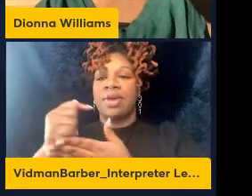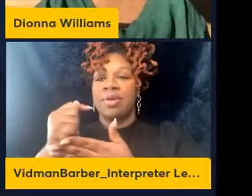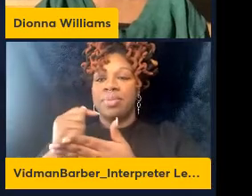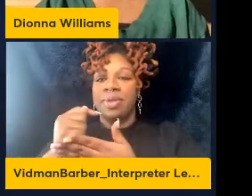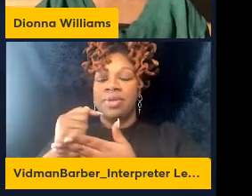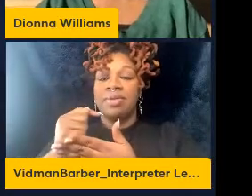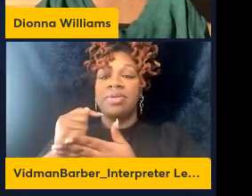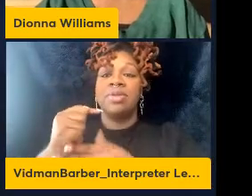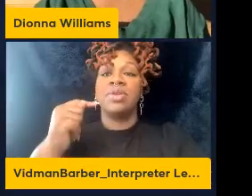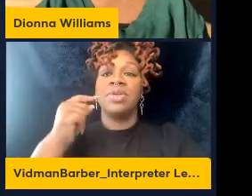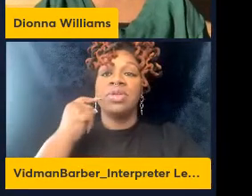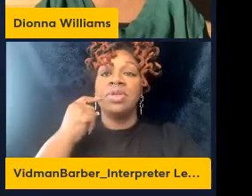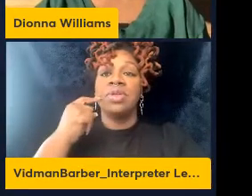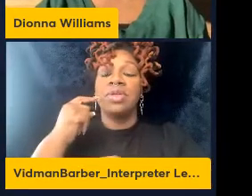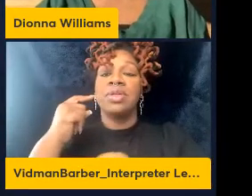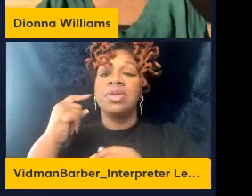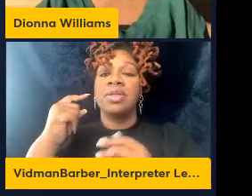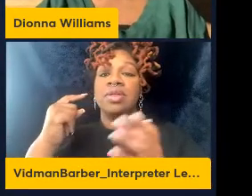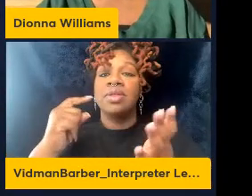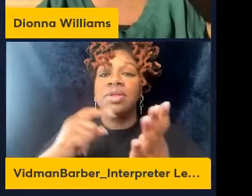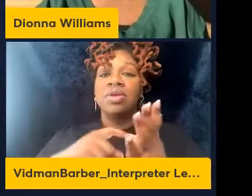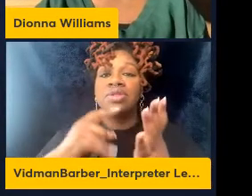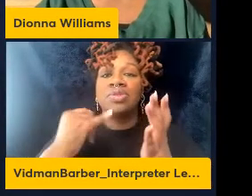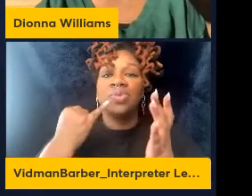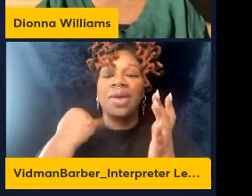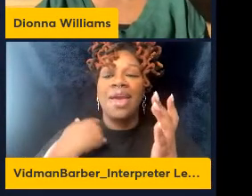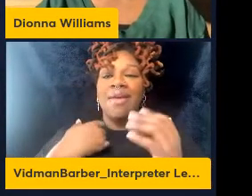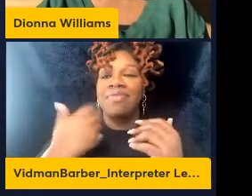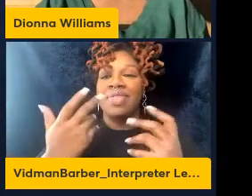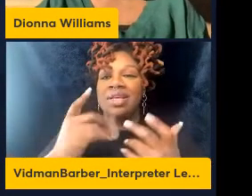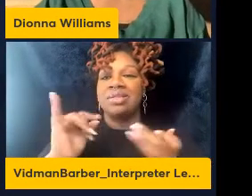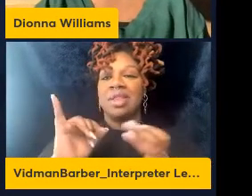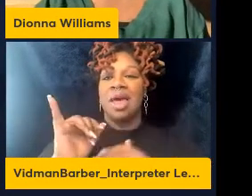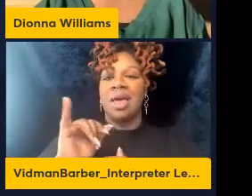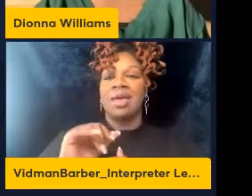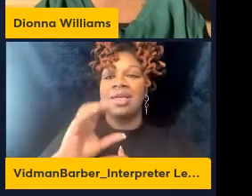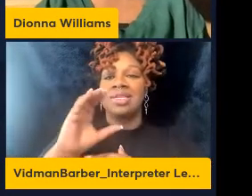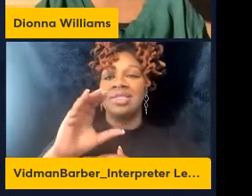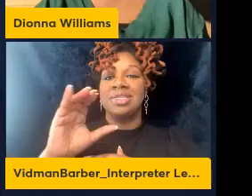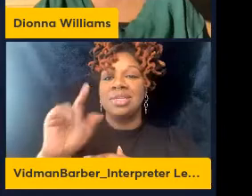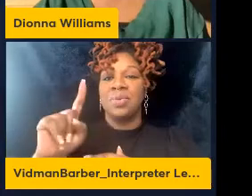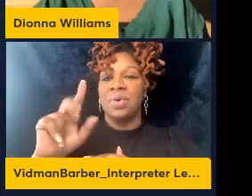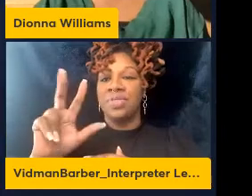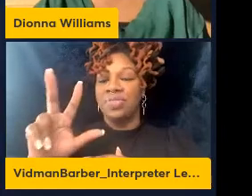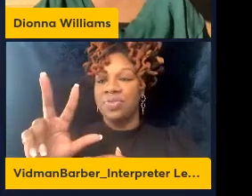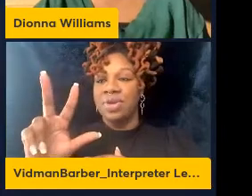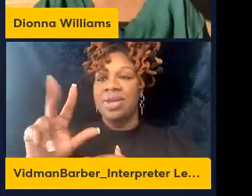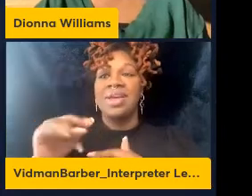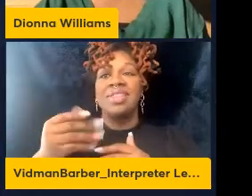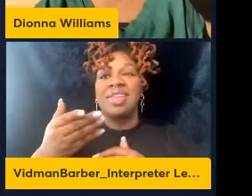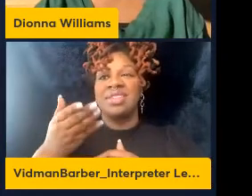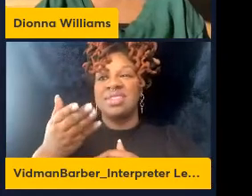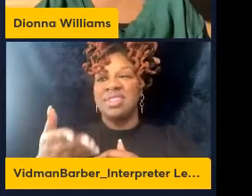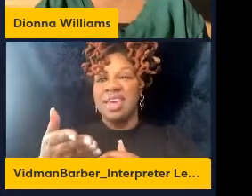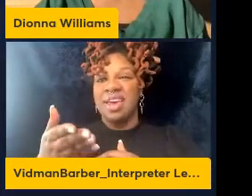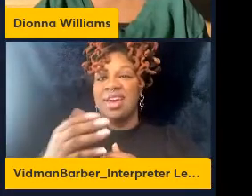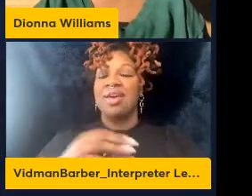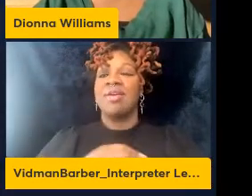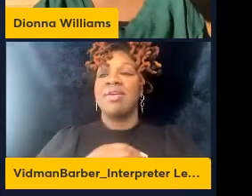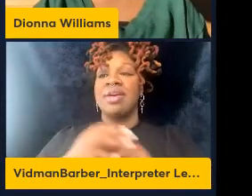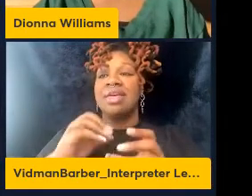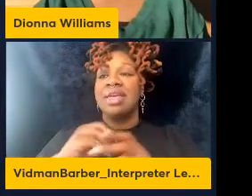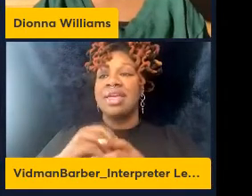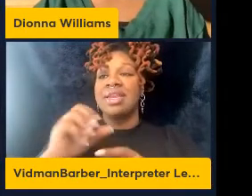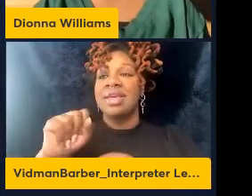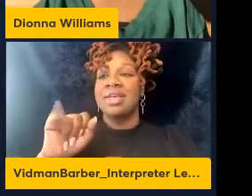that are activated and have markers like C1, C2, C3 that are highly present in SIV and both microglia and macrophages